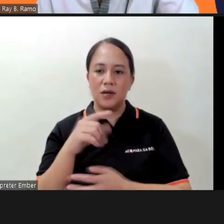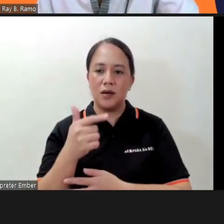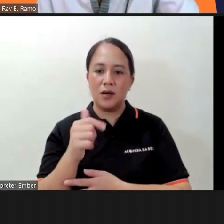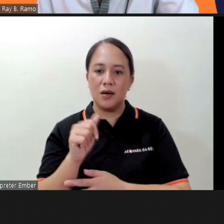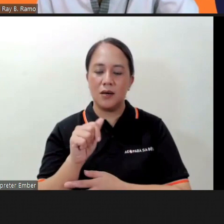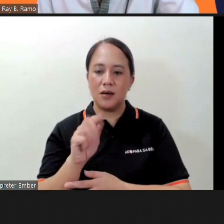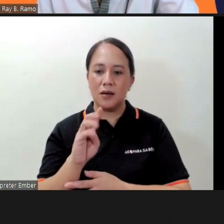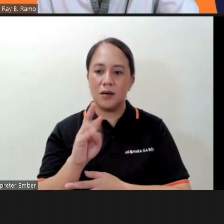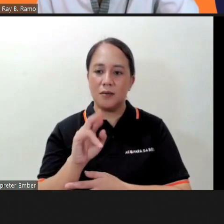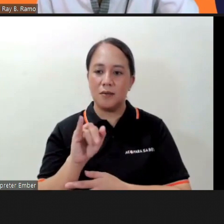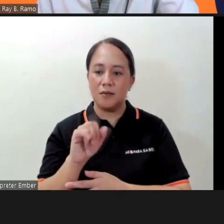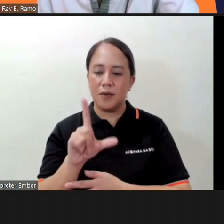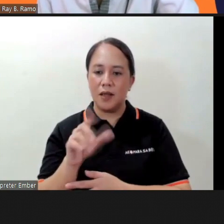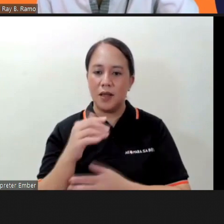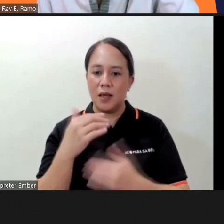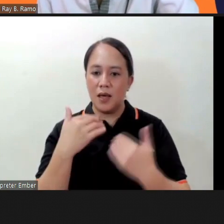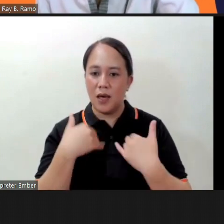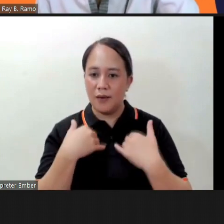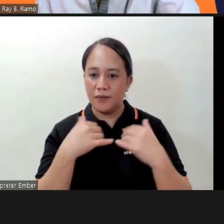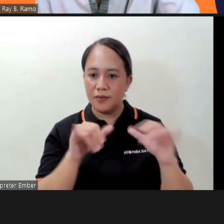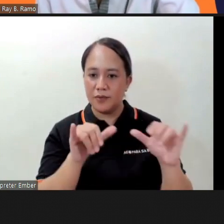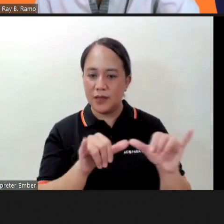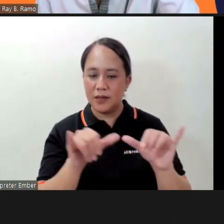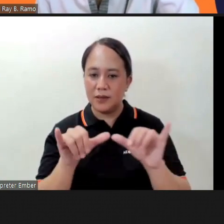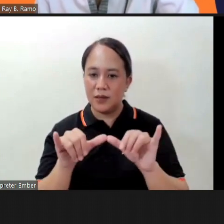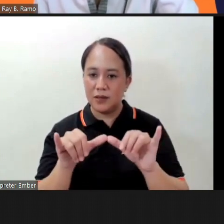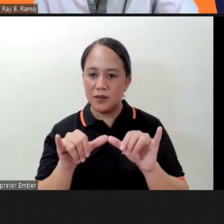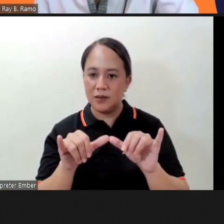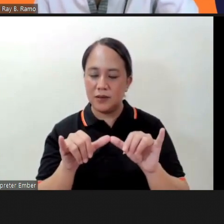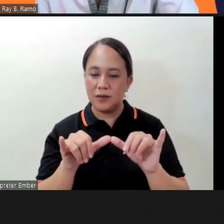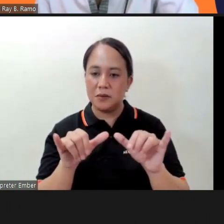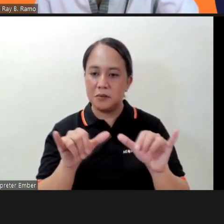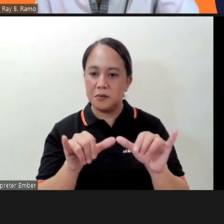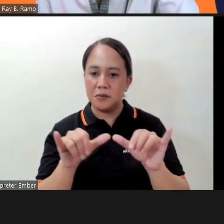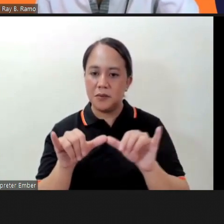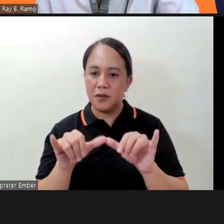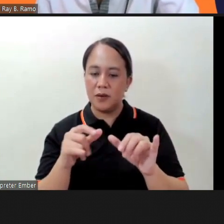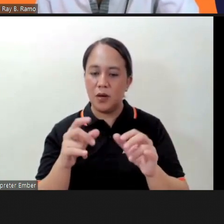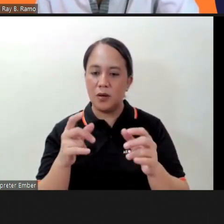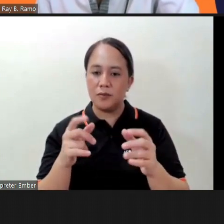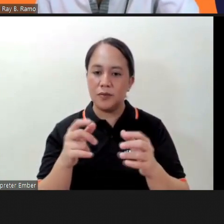is there a standard size rope for the activity